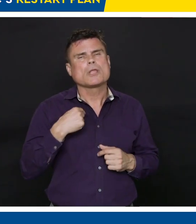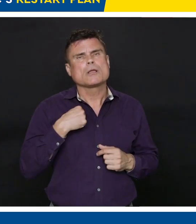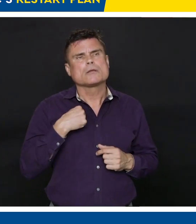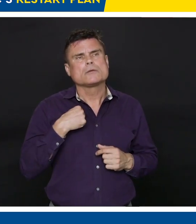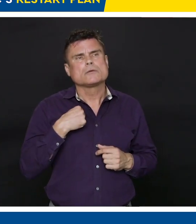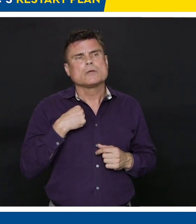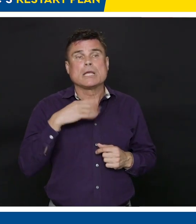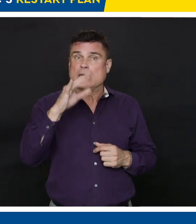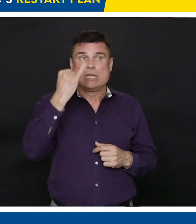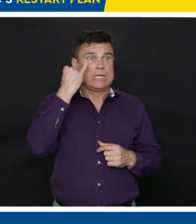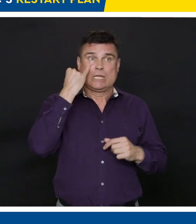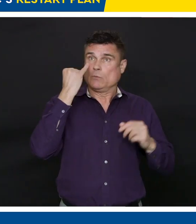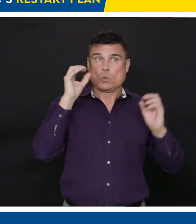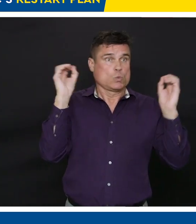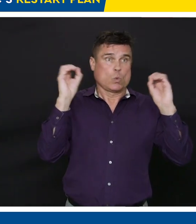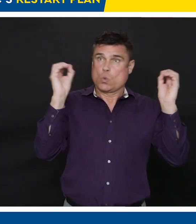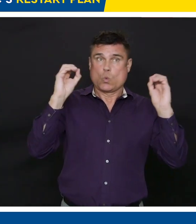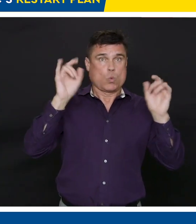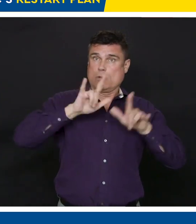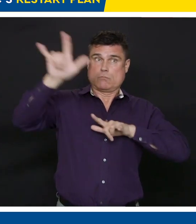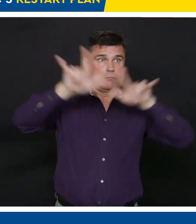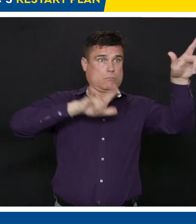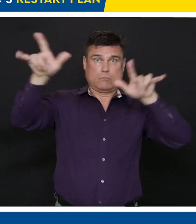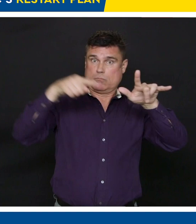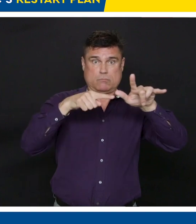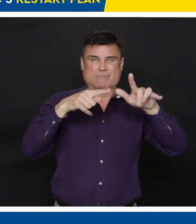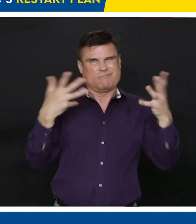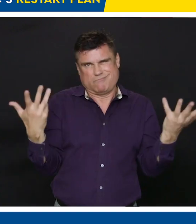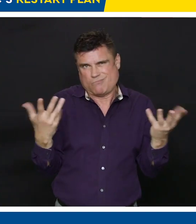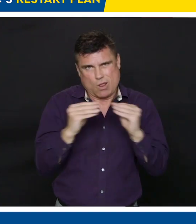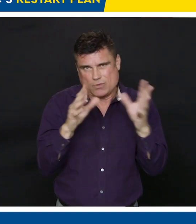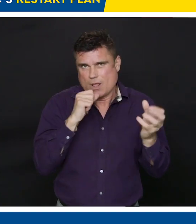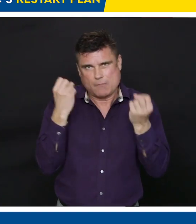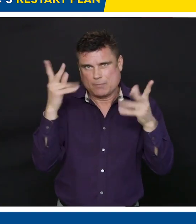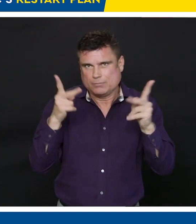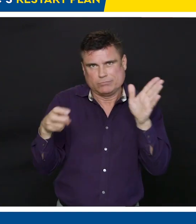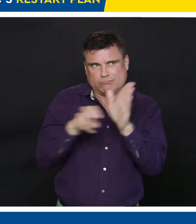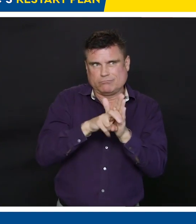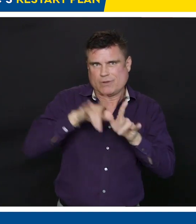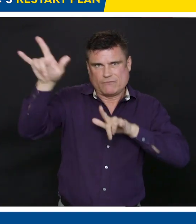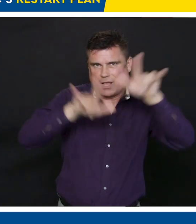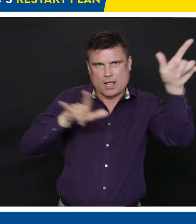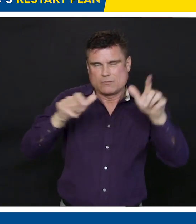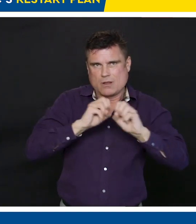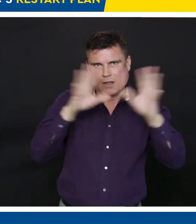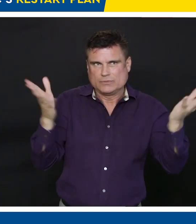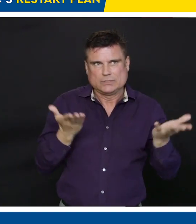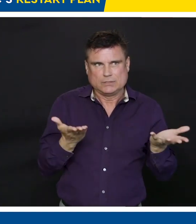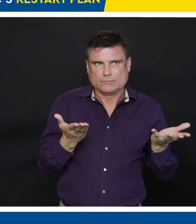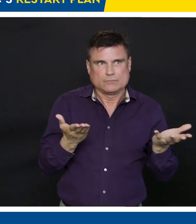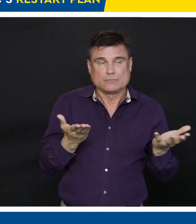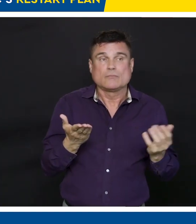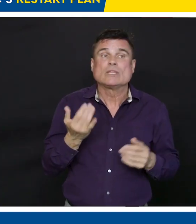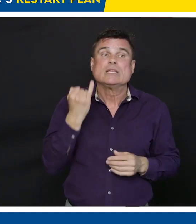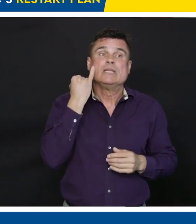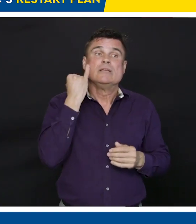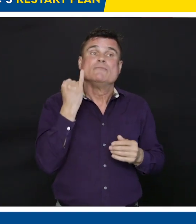there are people demanding to get on planes, there'll be more flights. We want to make sure that that's done in a reasonable way. I know that